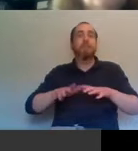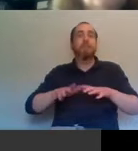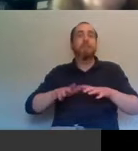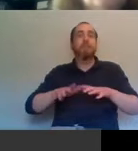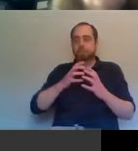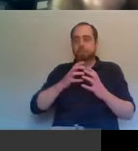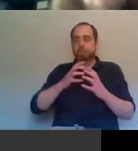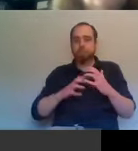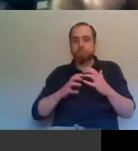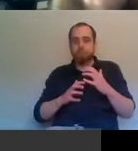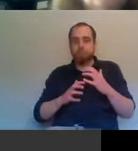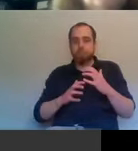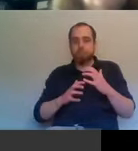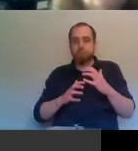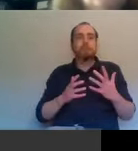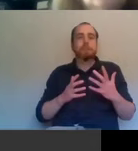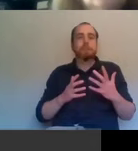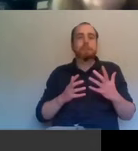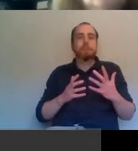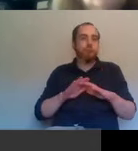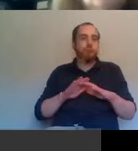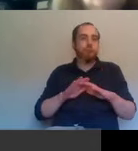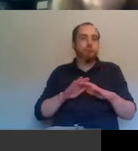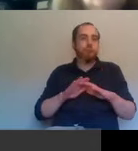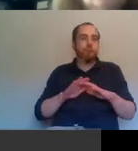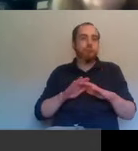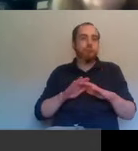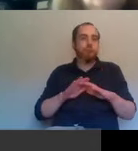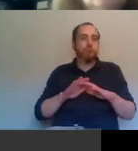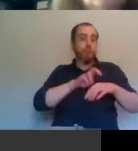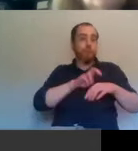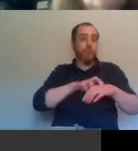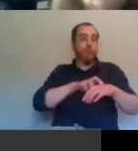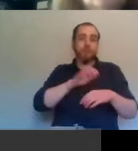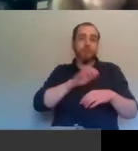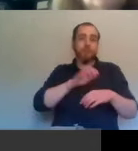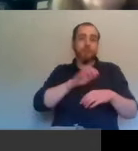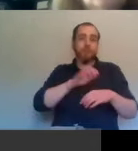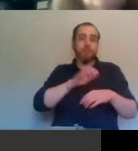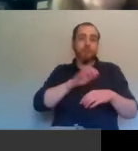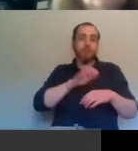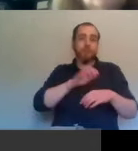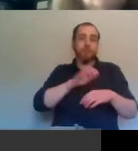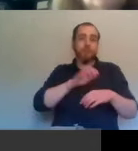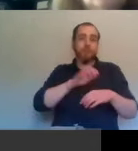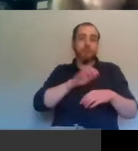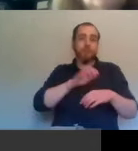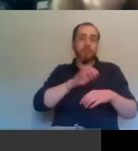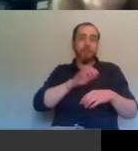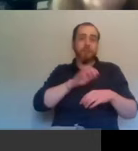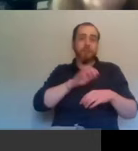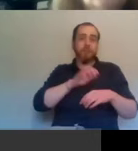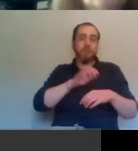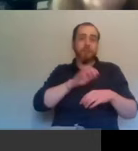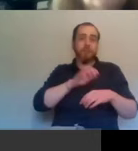destabilising it's been in terms of Northern Ireland. Um, but that having been said, it's, there is just a